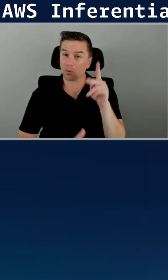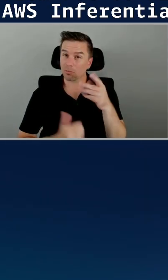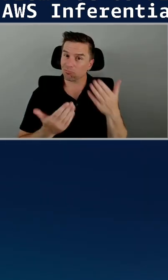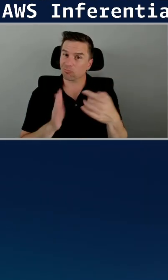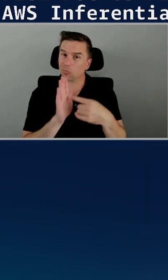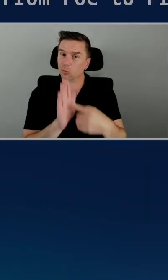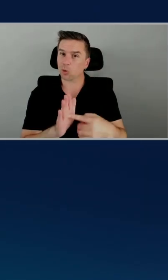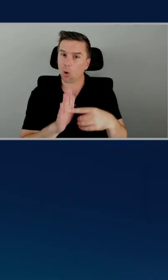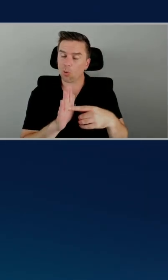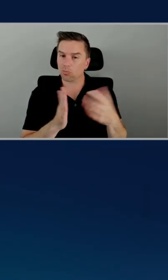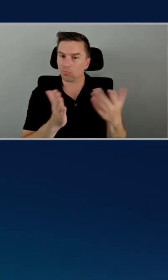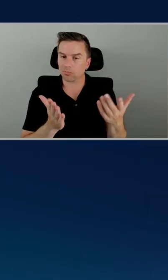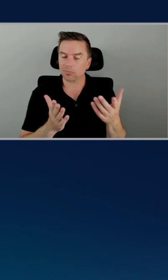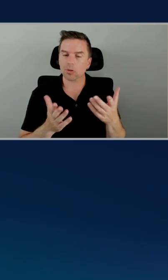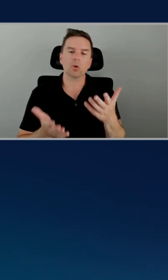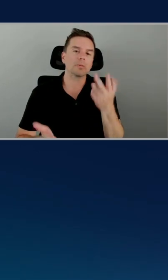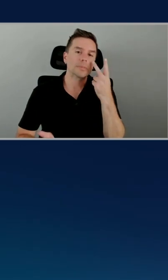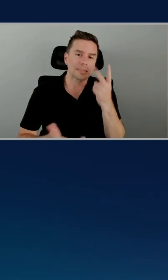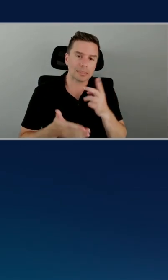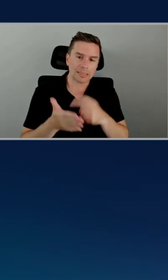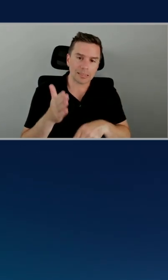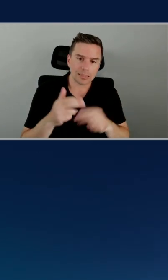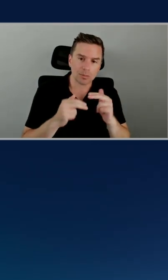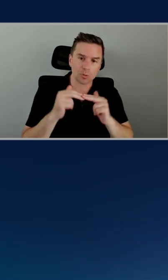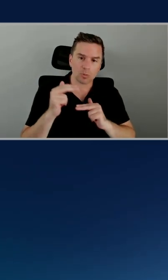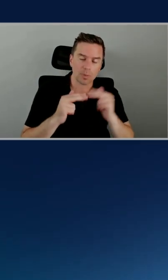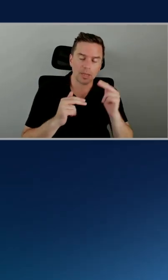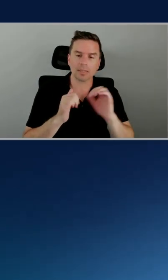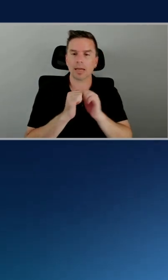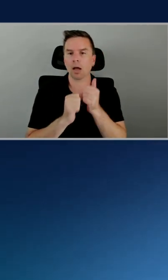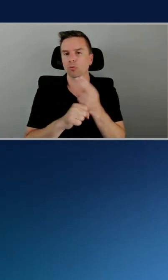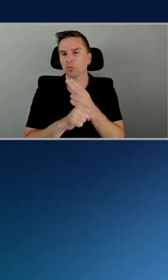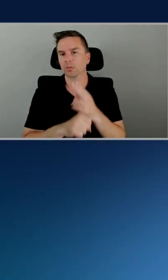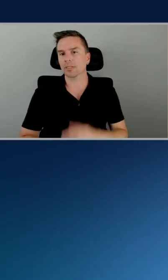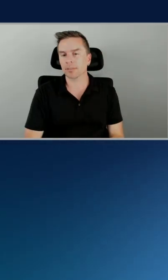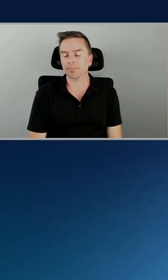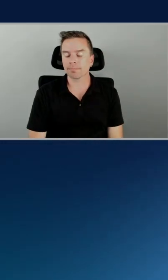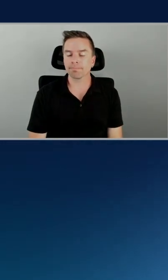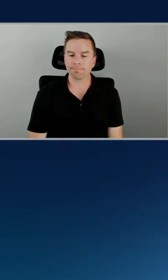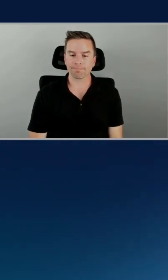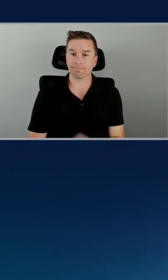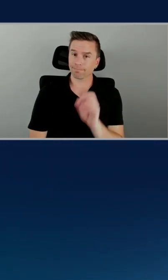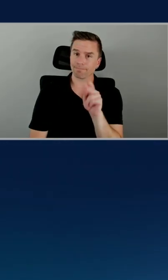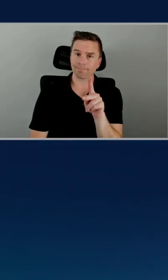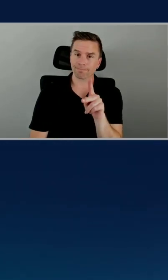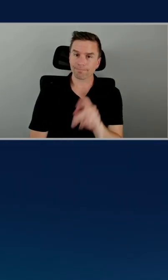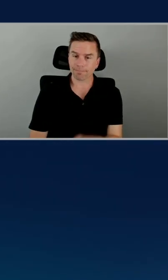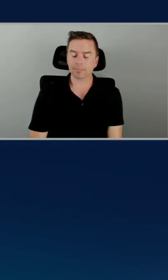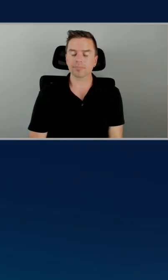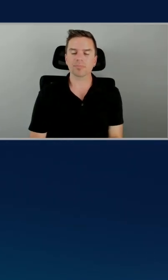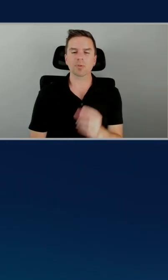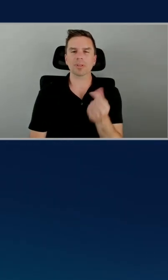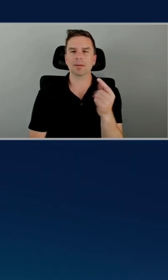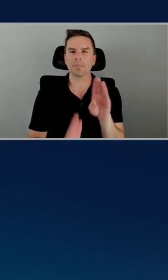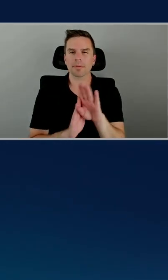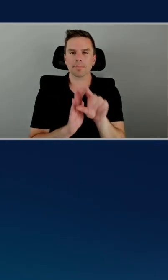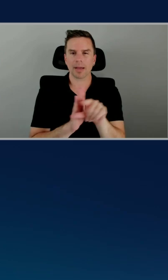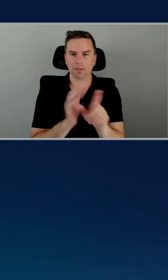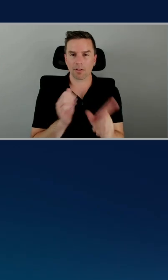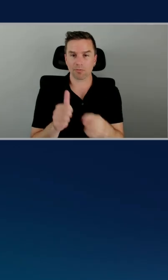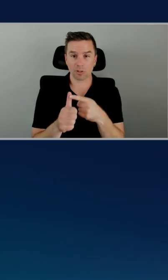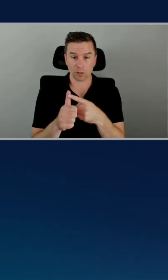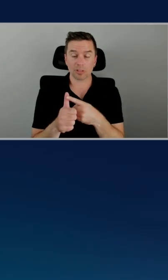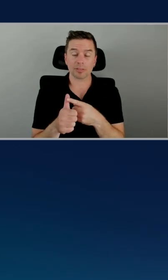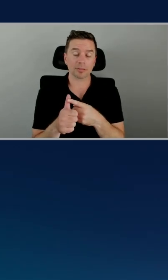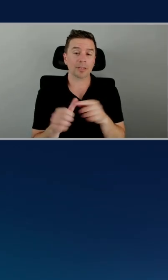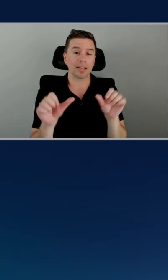what it is that you've built and how you're using this. Right. Okay. Yeah. So I think I'm going to give a bit of background. So in the architecture, we said